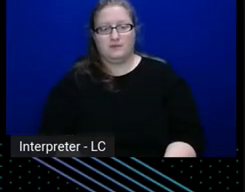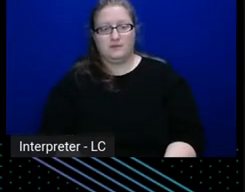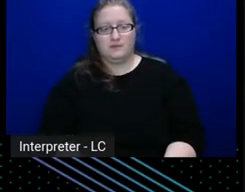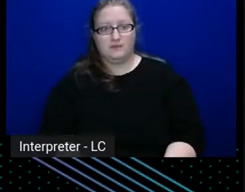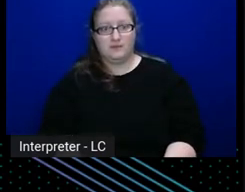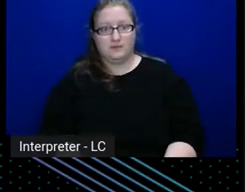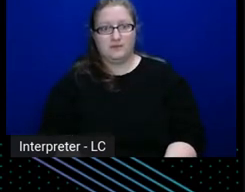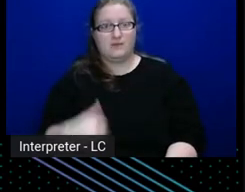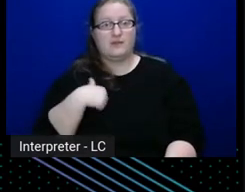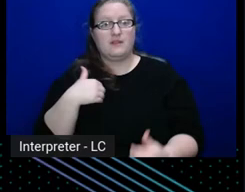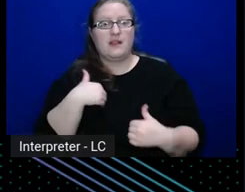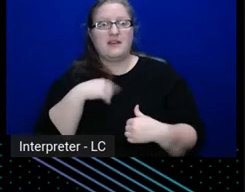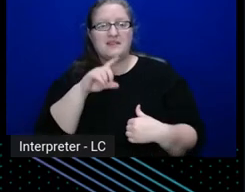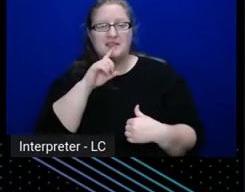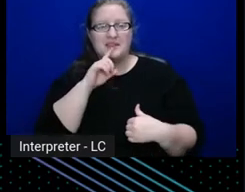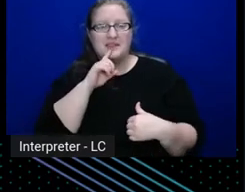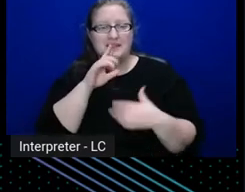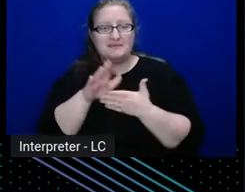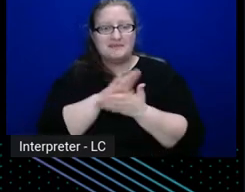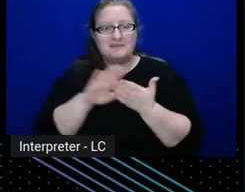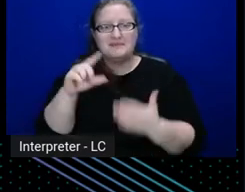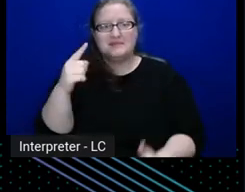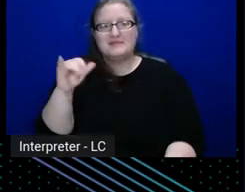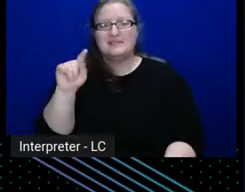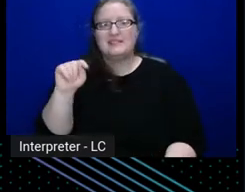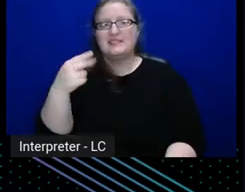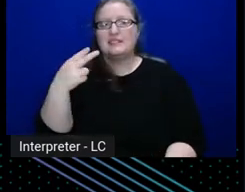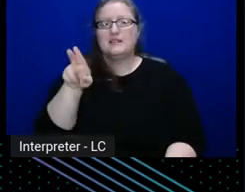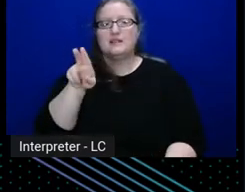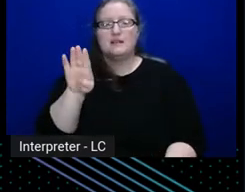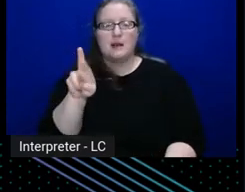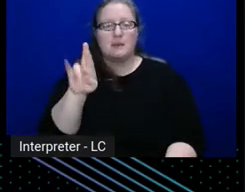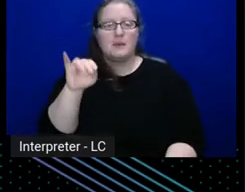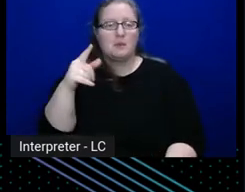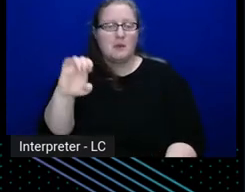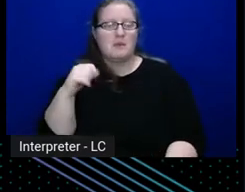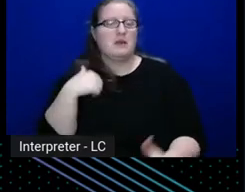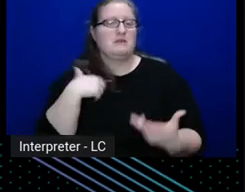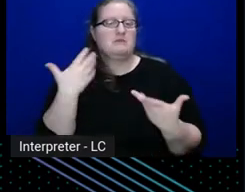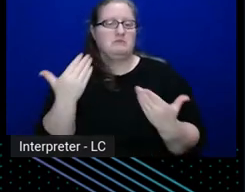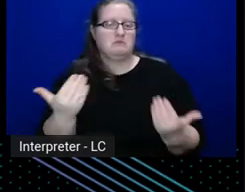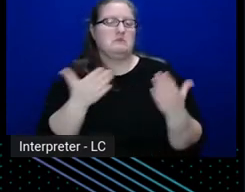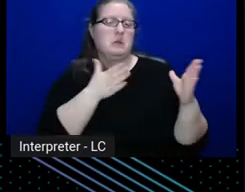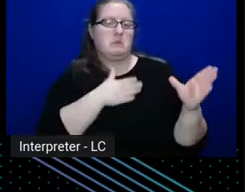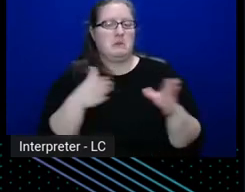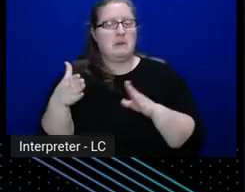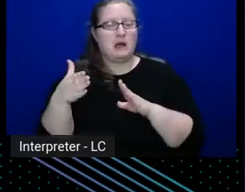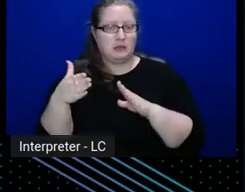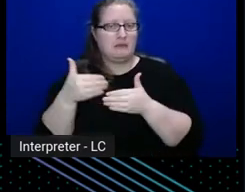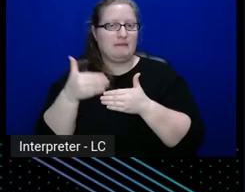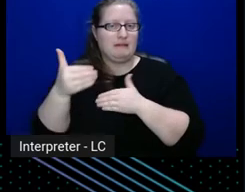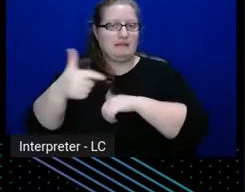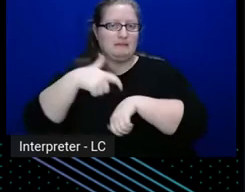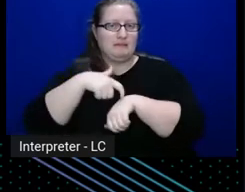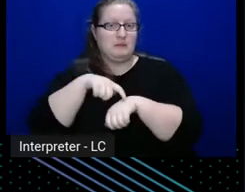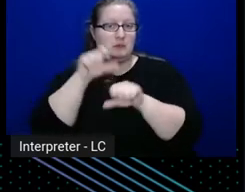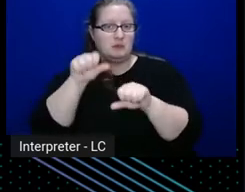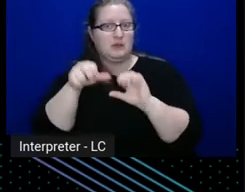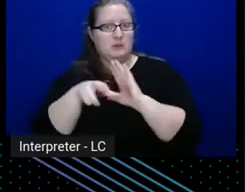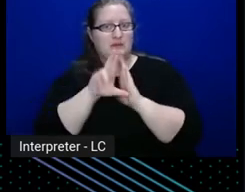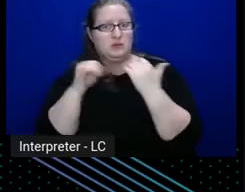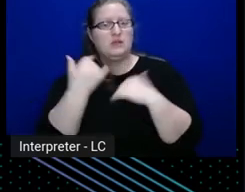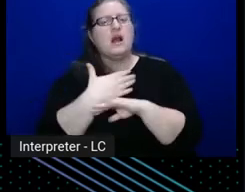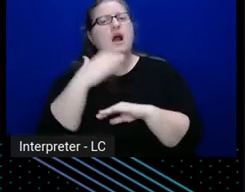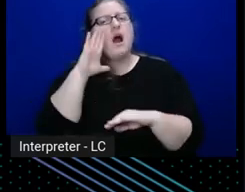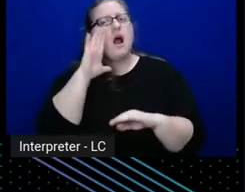GitHub repo, GitHub with some examples that I prepared beforehand, so we can take a look at here today, um, I will paste this in, in chat